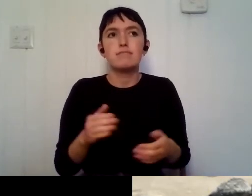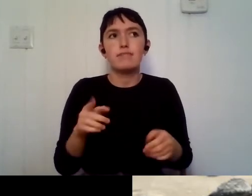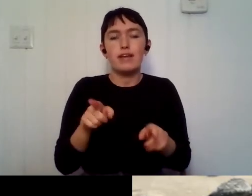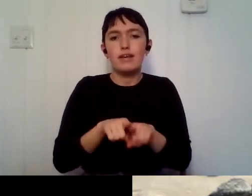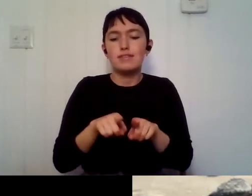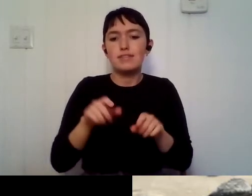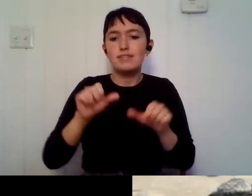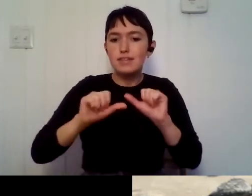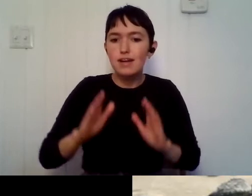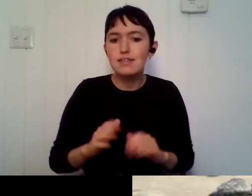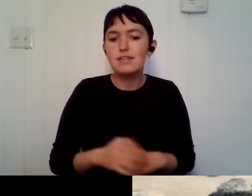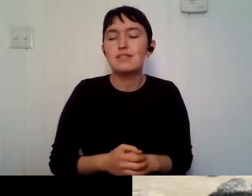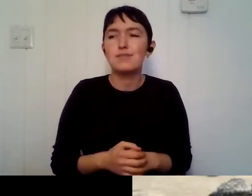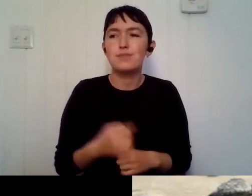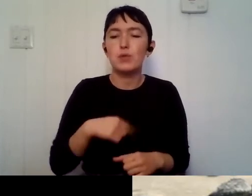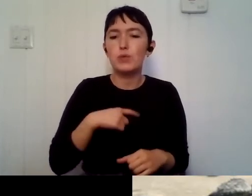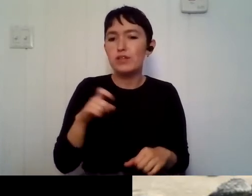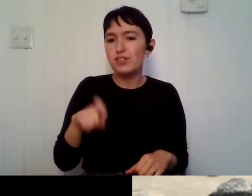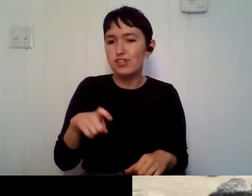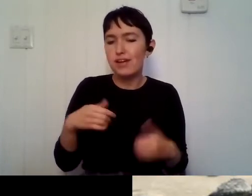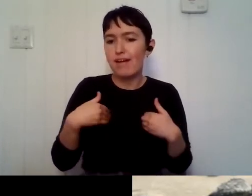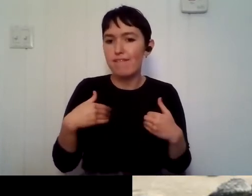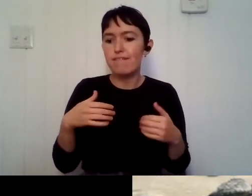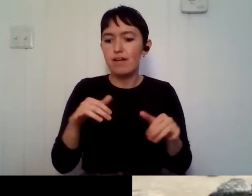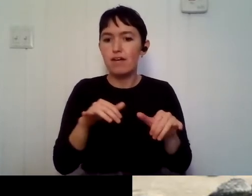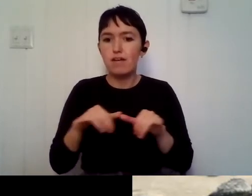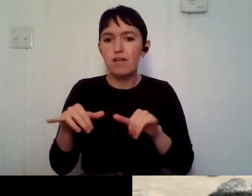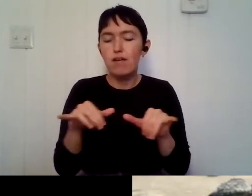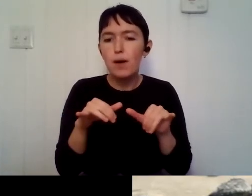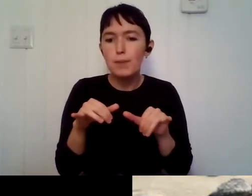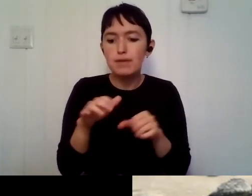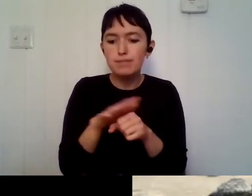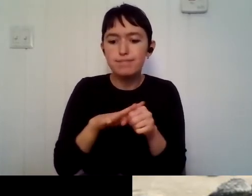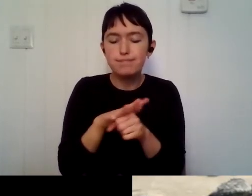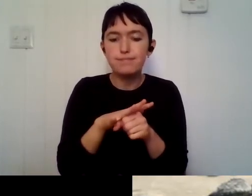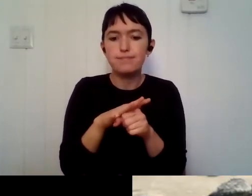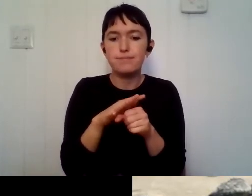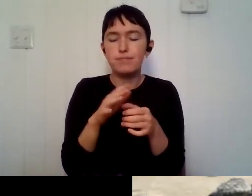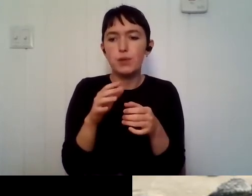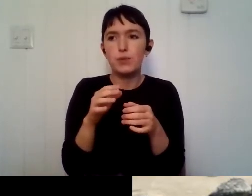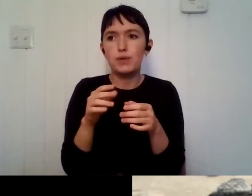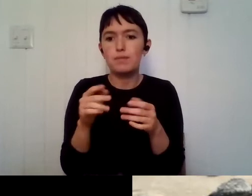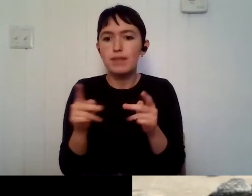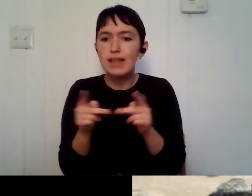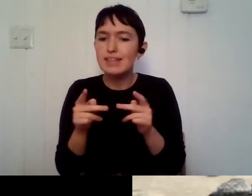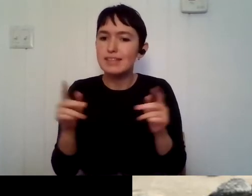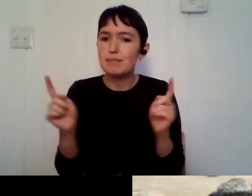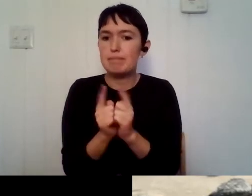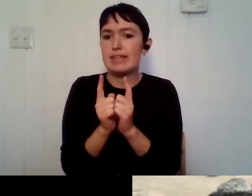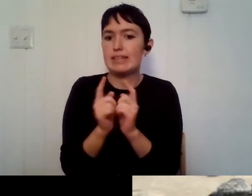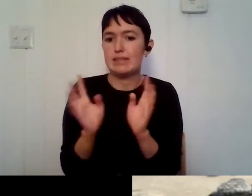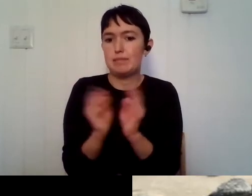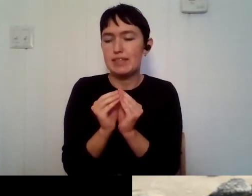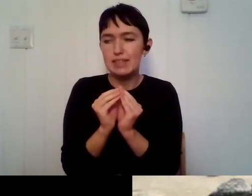spot to meet up at, a common Oregon community, um, that focuses on, um,